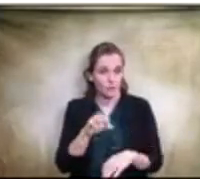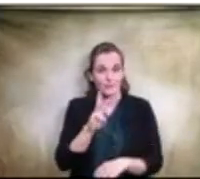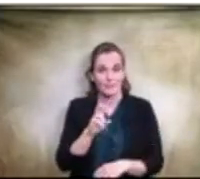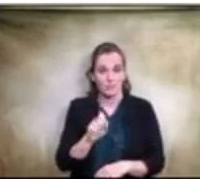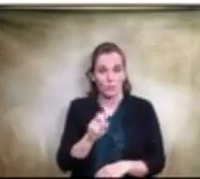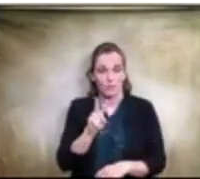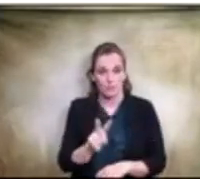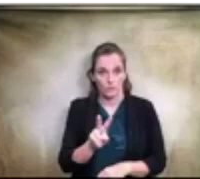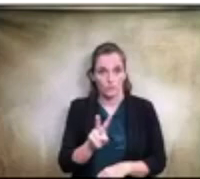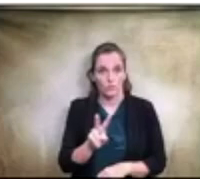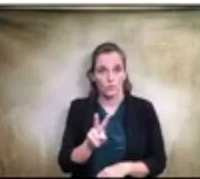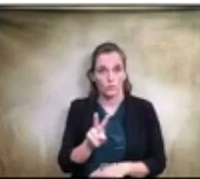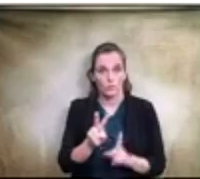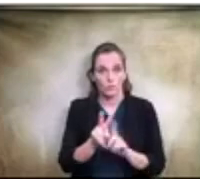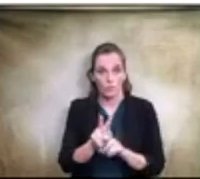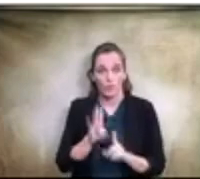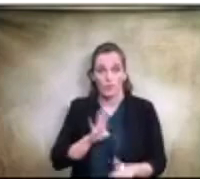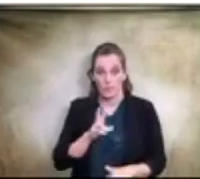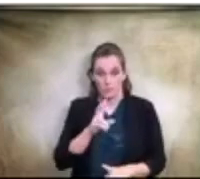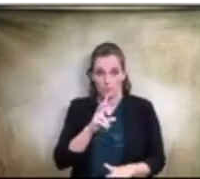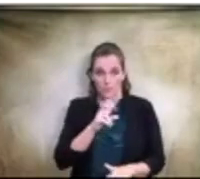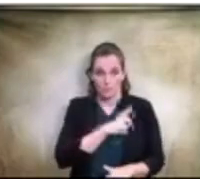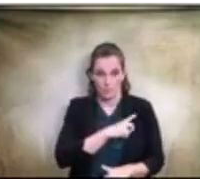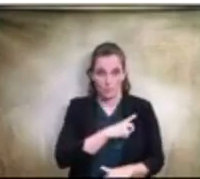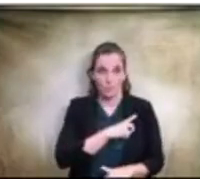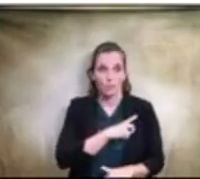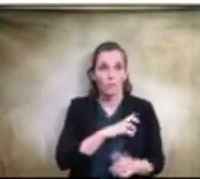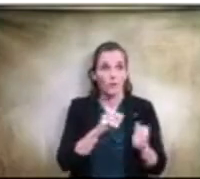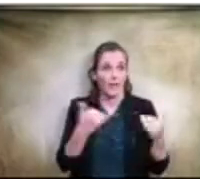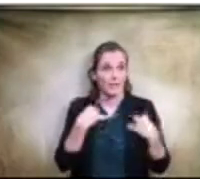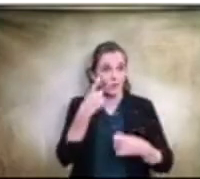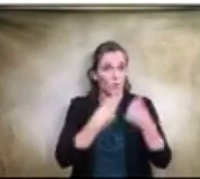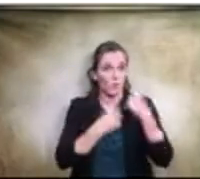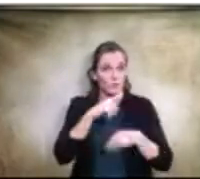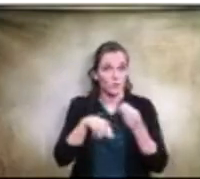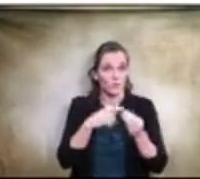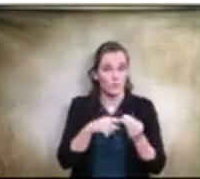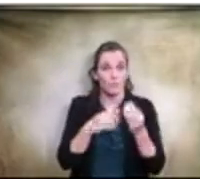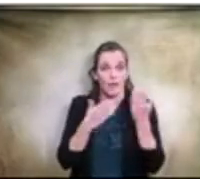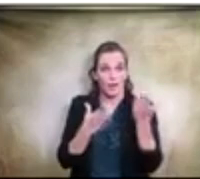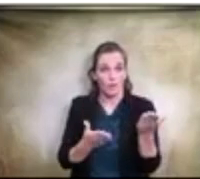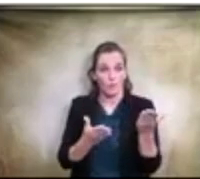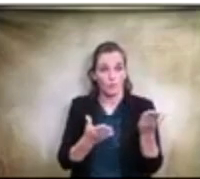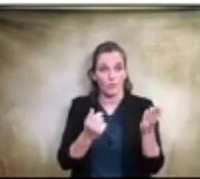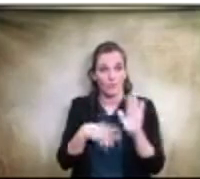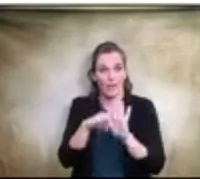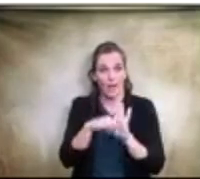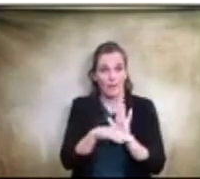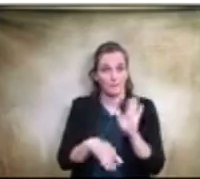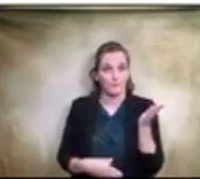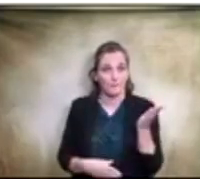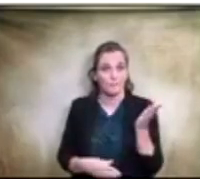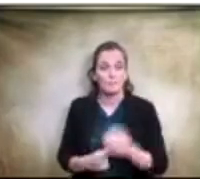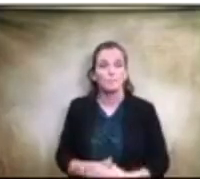Does the board, do the board, any of the boards have any questions regarding that, this item being pulled? The